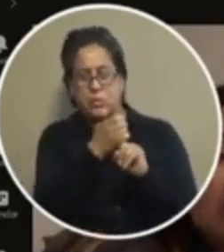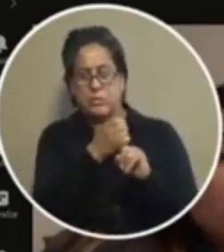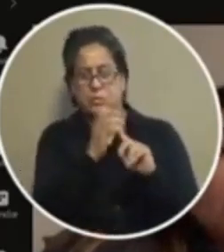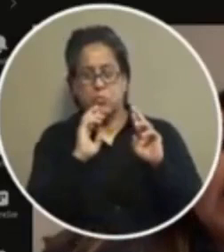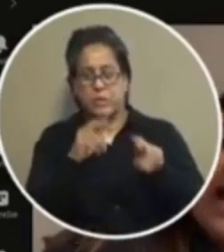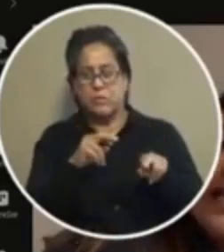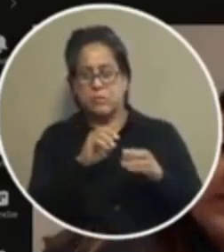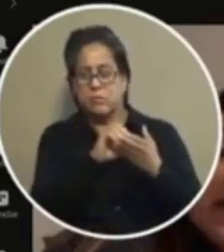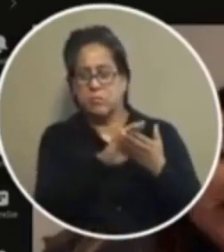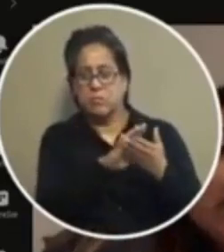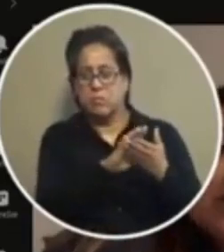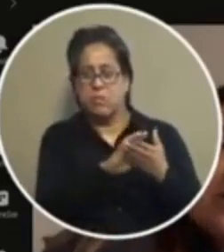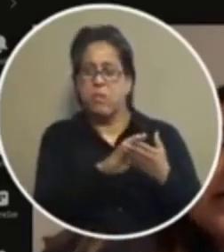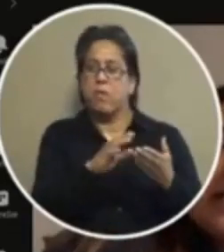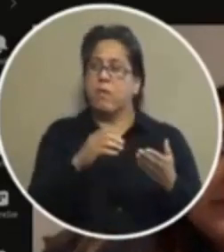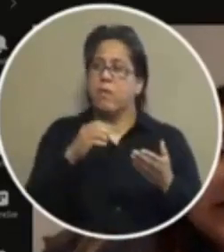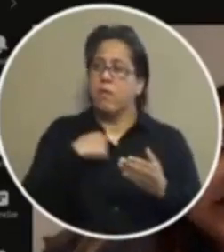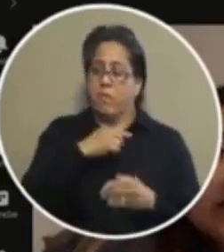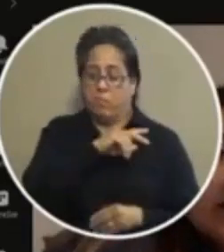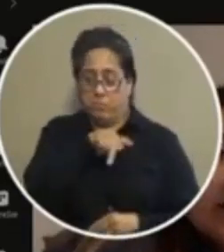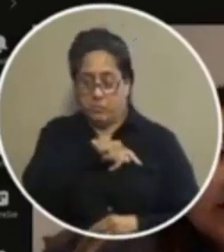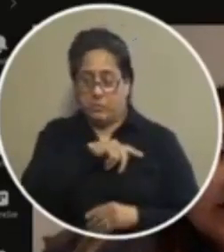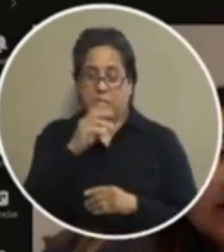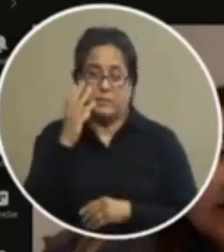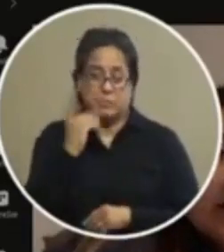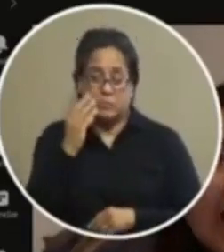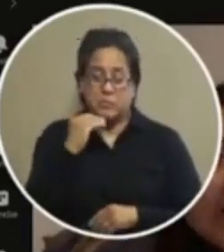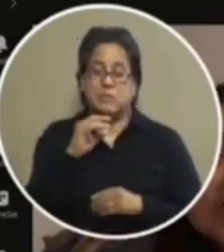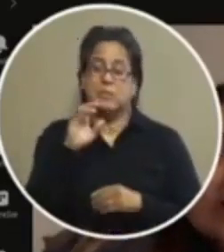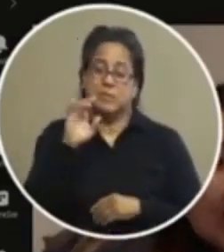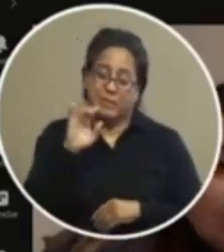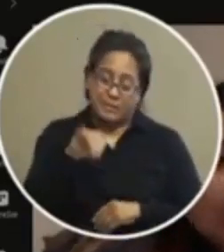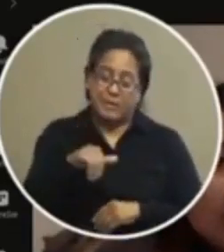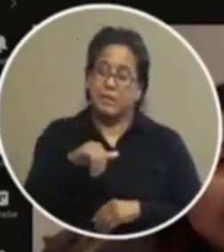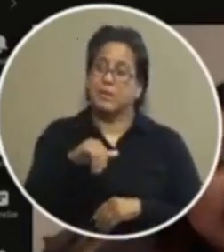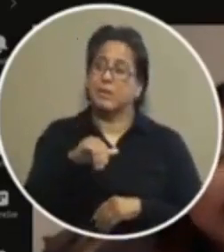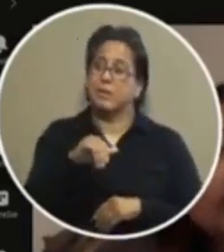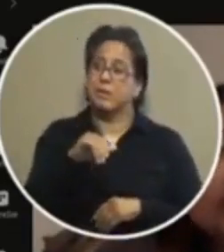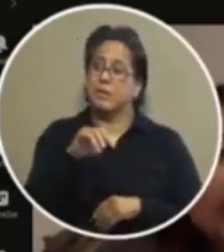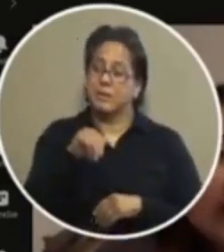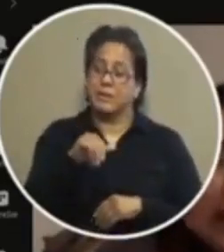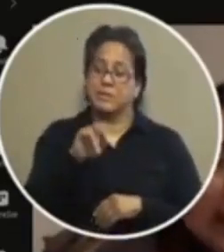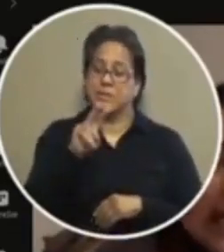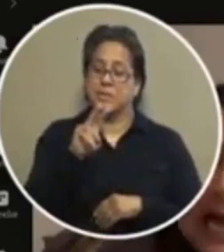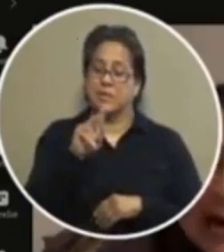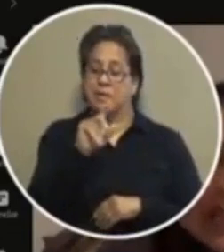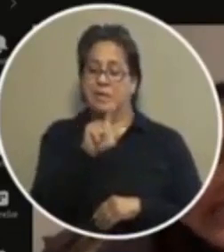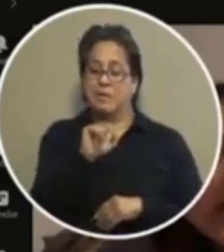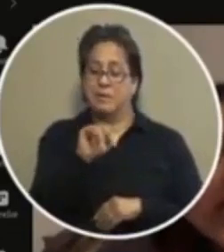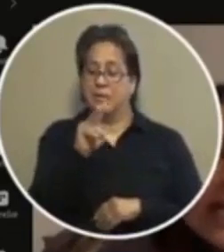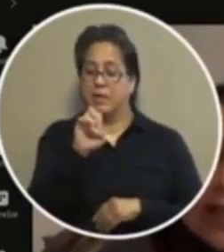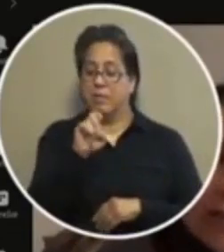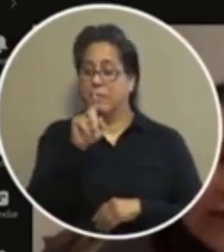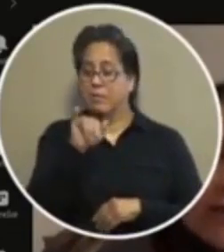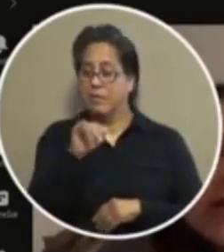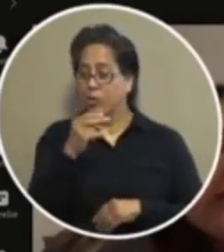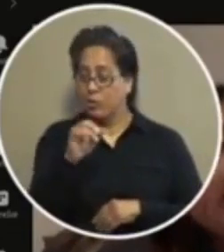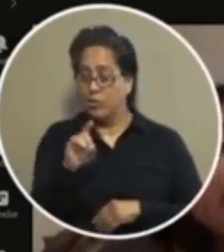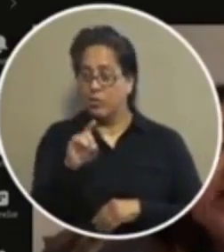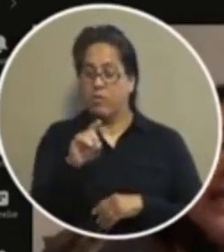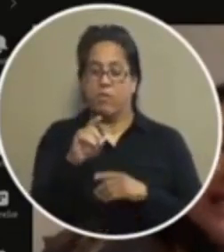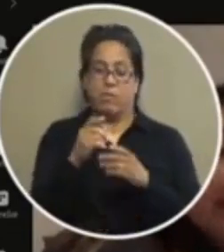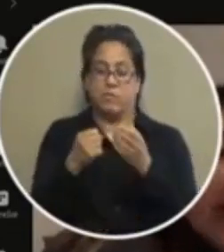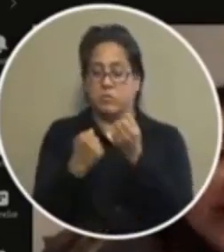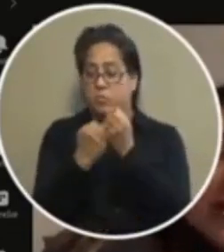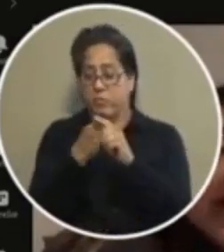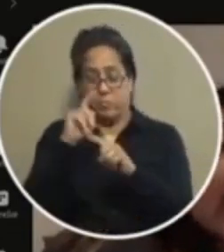and i can speak on personal experience that that affects your livelihood and your ability to get housing to get any support from